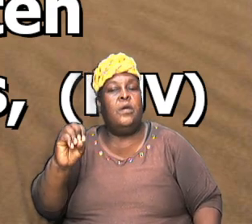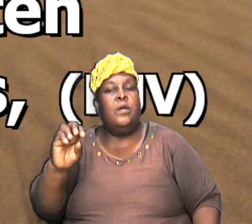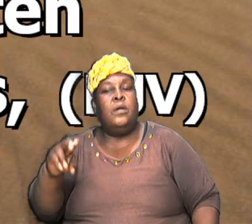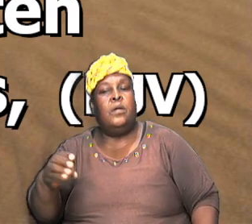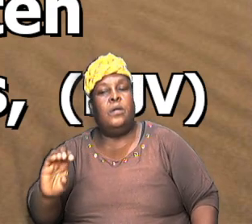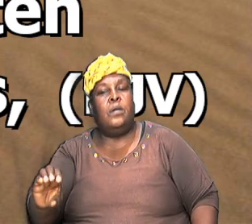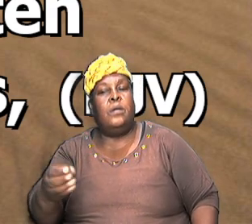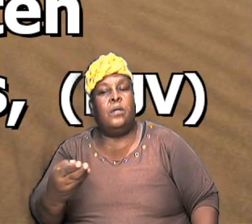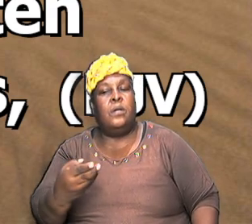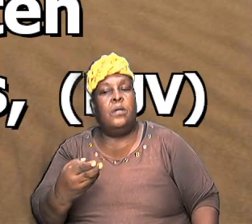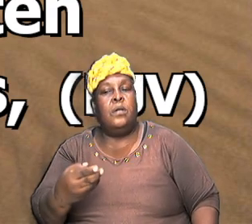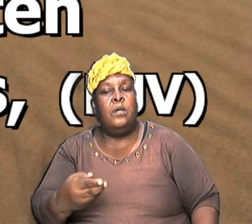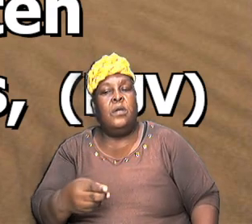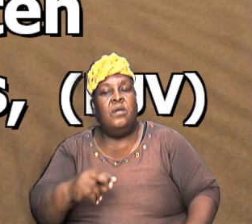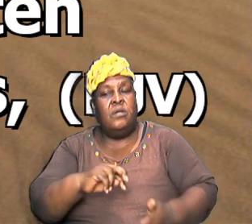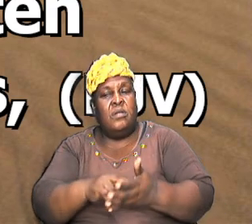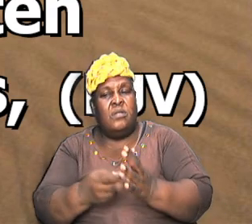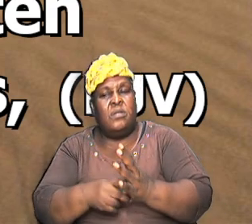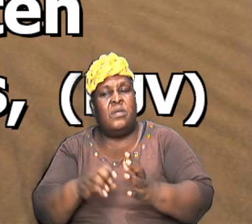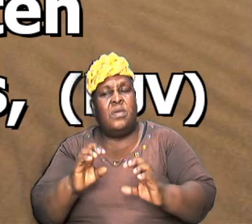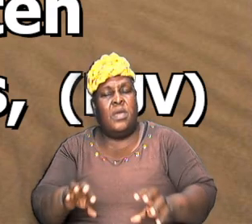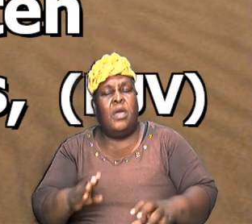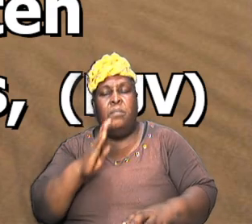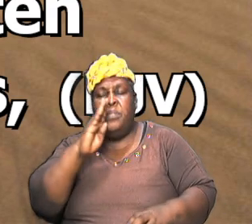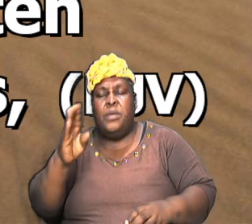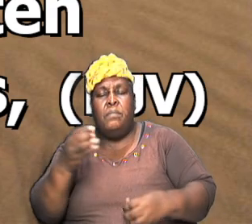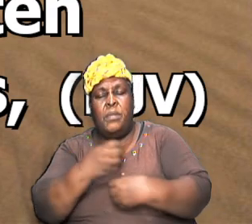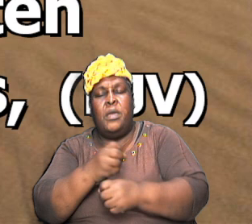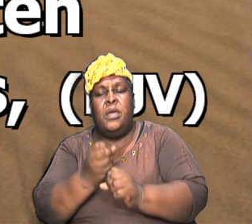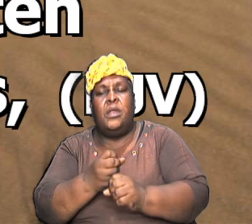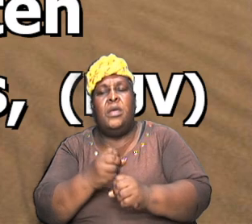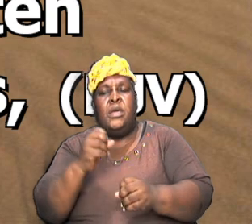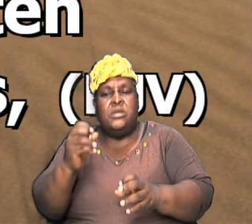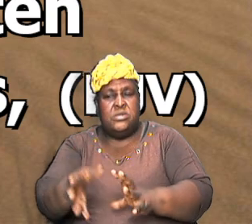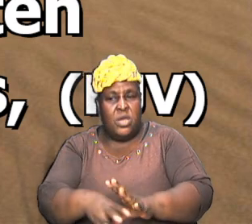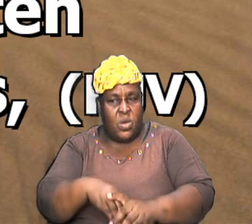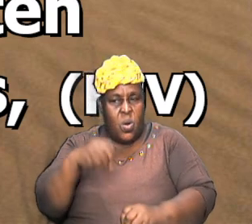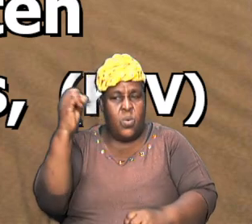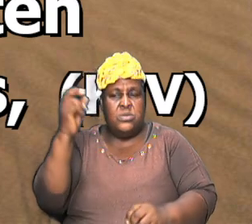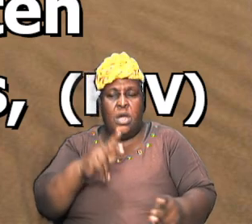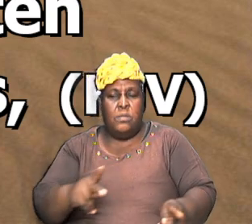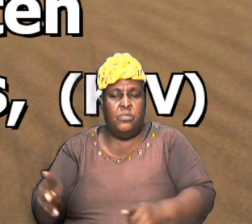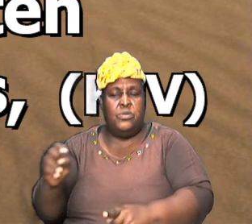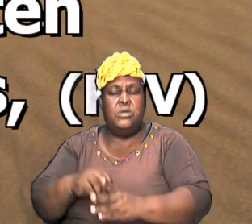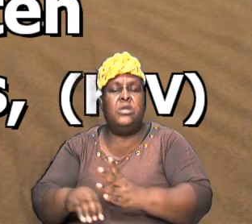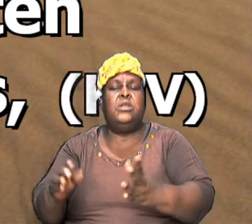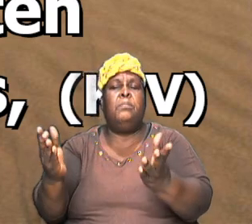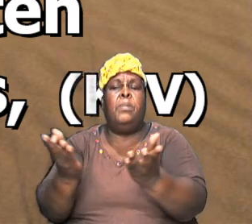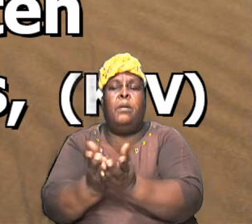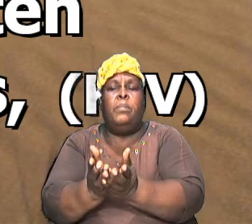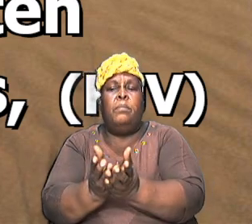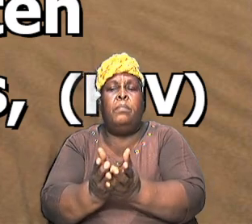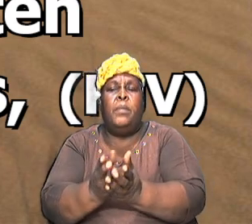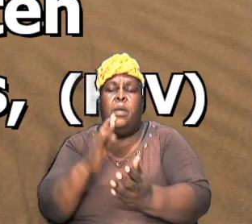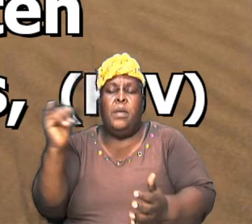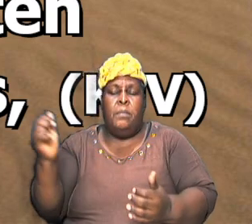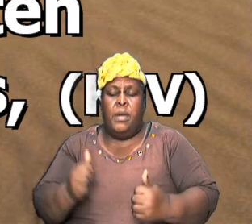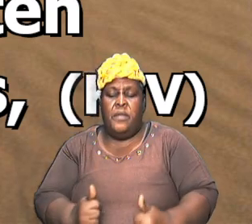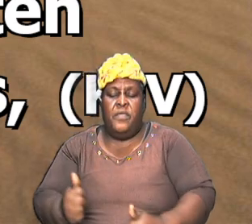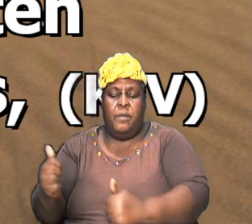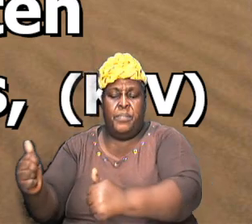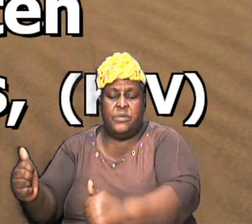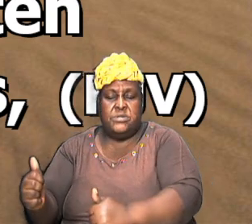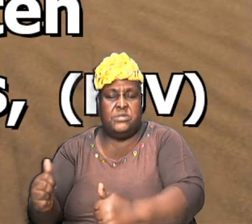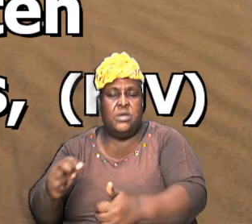reference can be made and extracted and placed in the Bible by the apostle it means that there